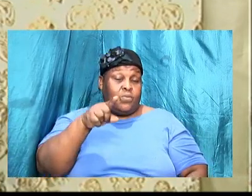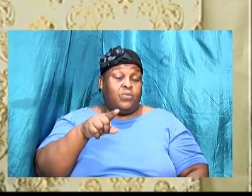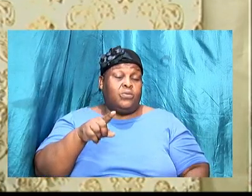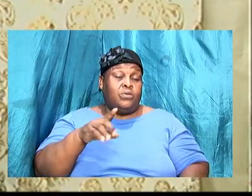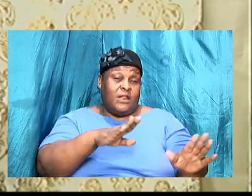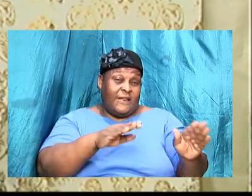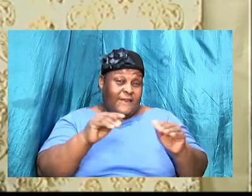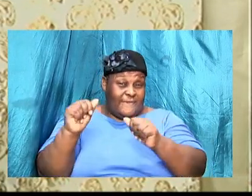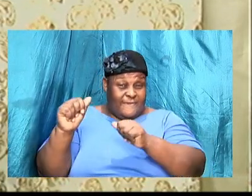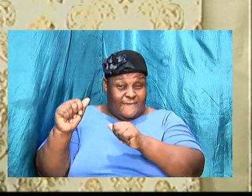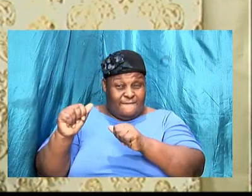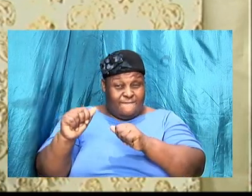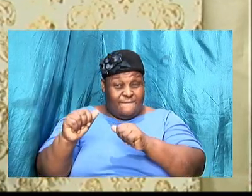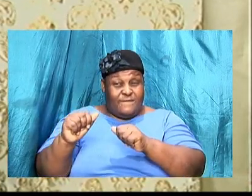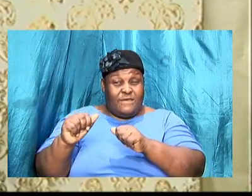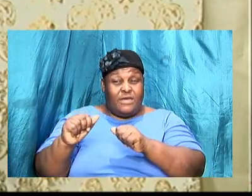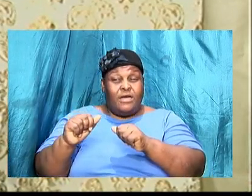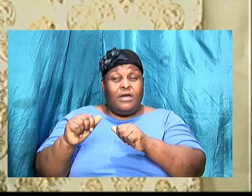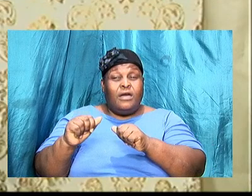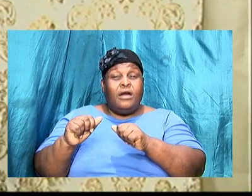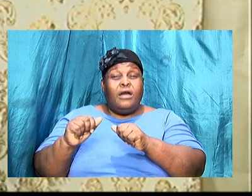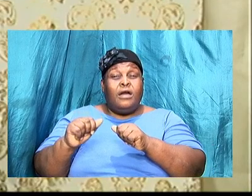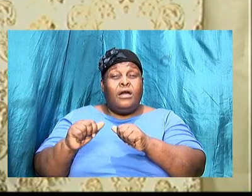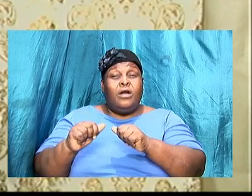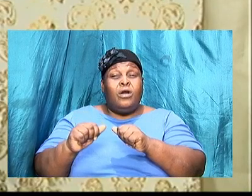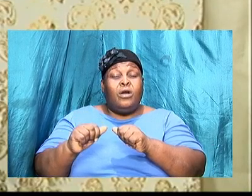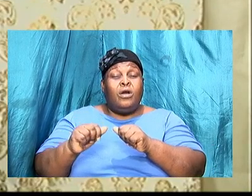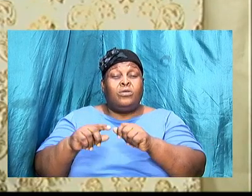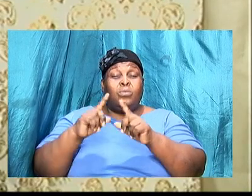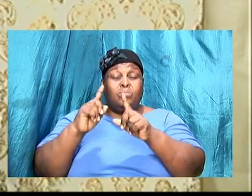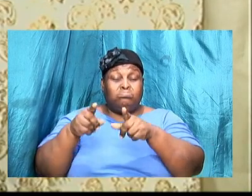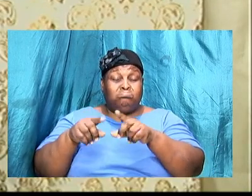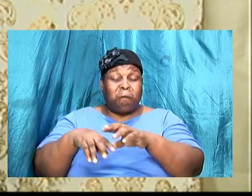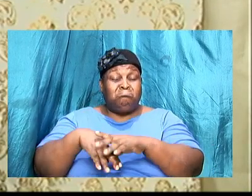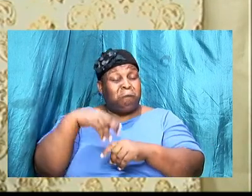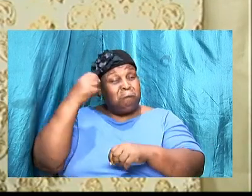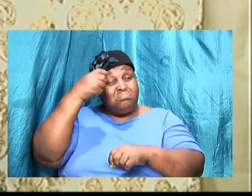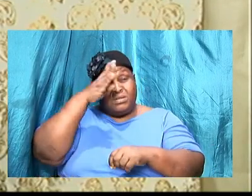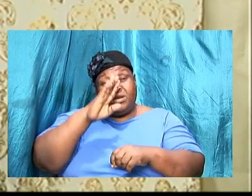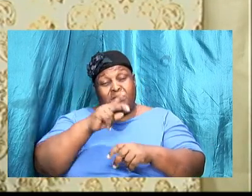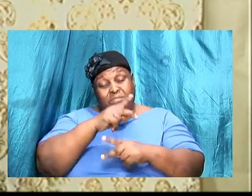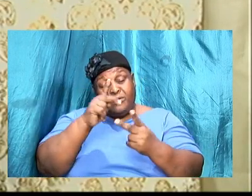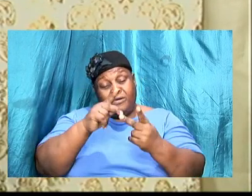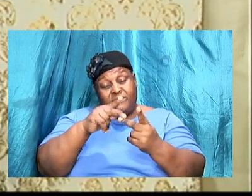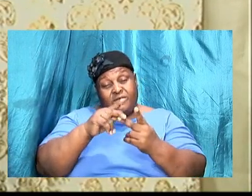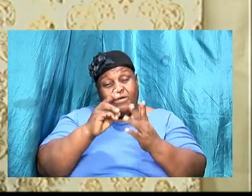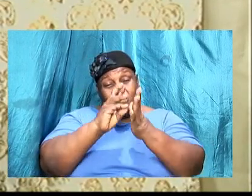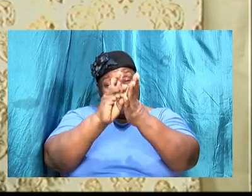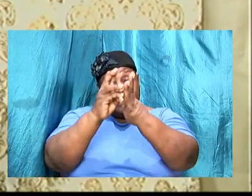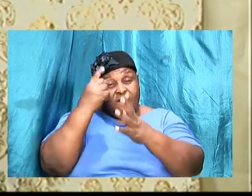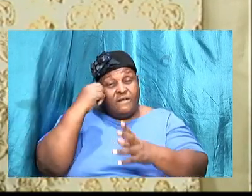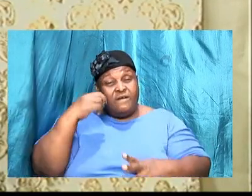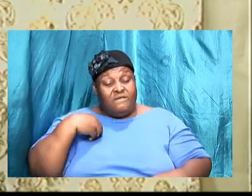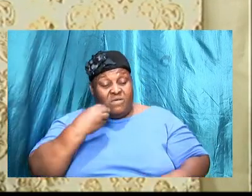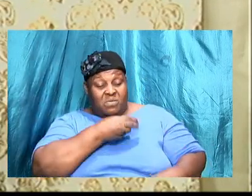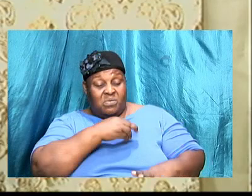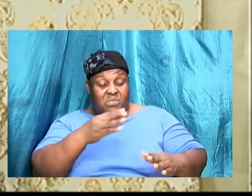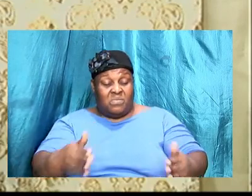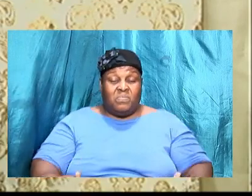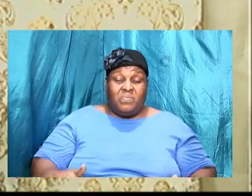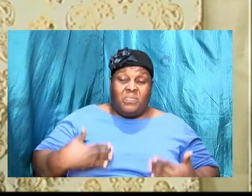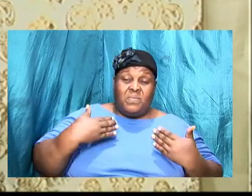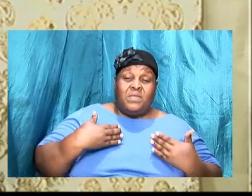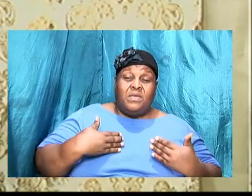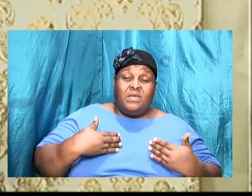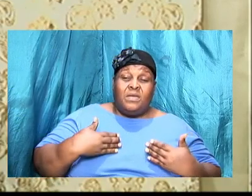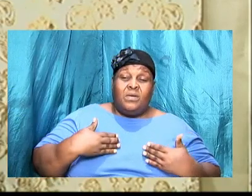God's perfect plan for your life, it is a sin against the Lord. And I want you to understand that we have